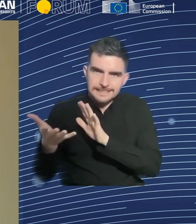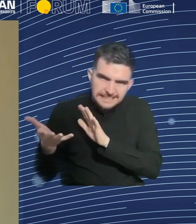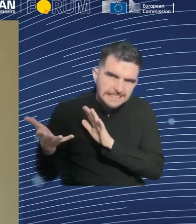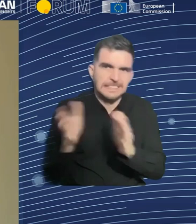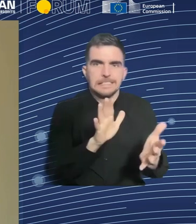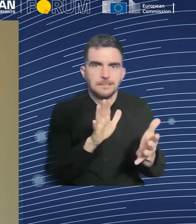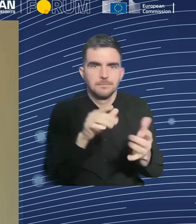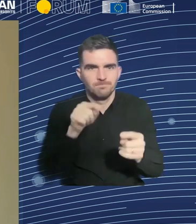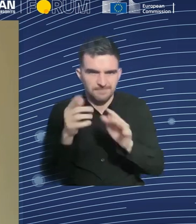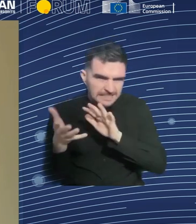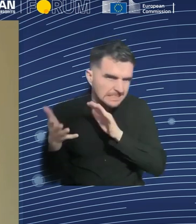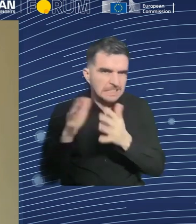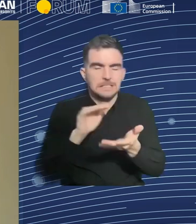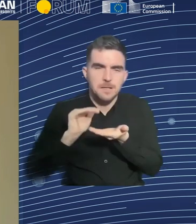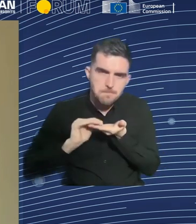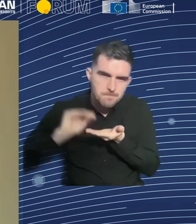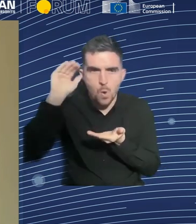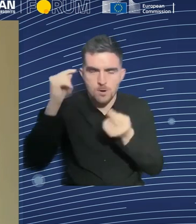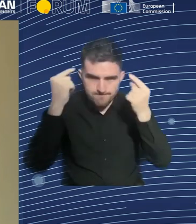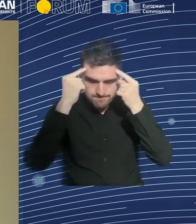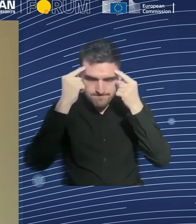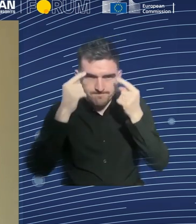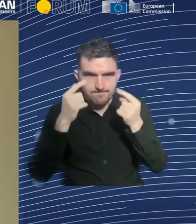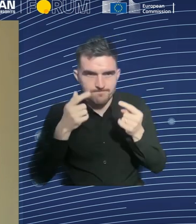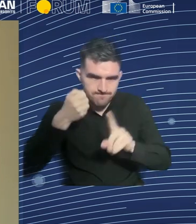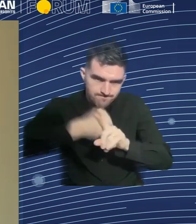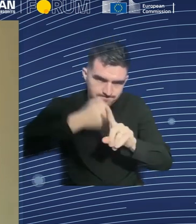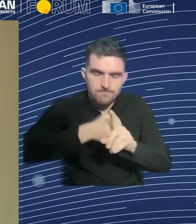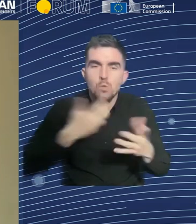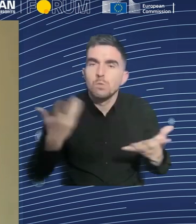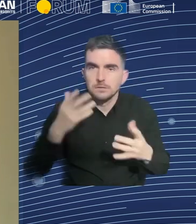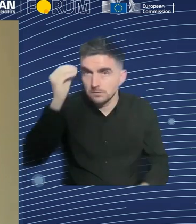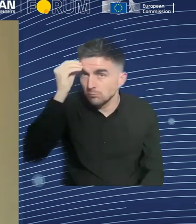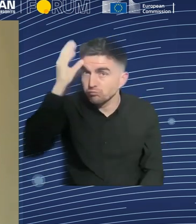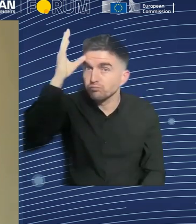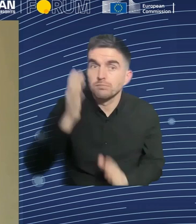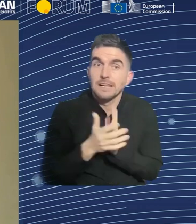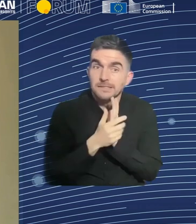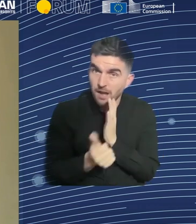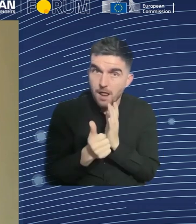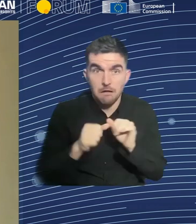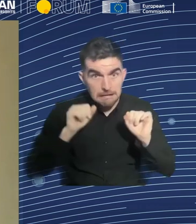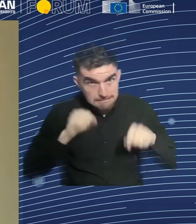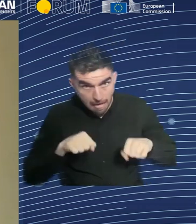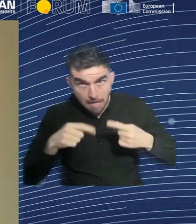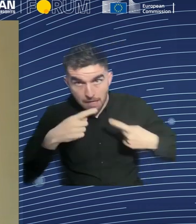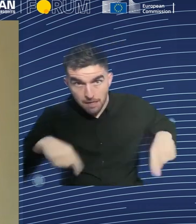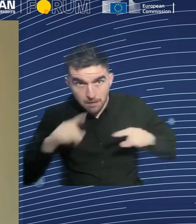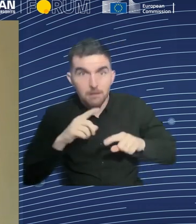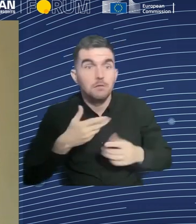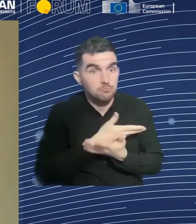the knowledge, the skills, the capabilities, just the ability to live a rich and interesting life as